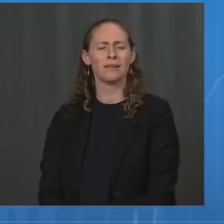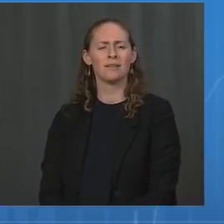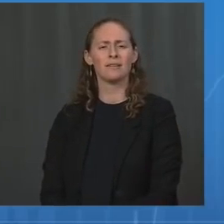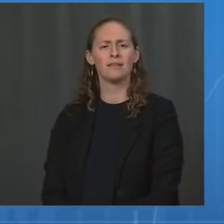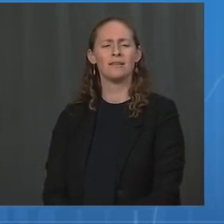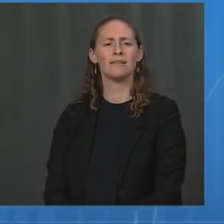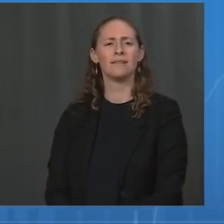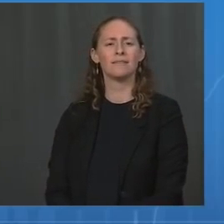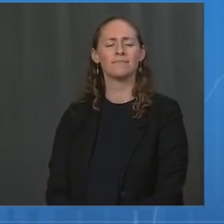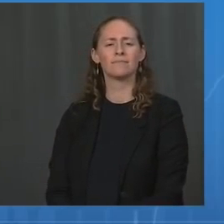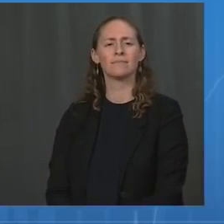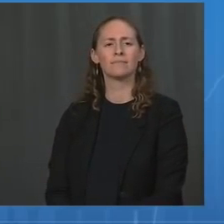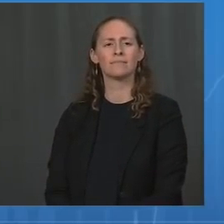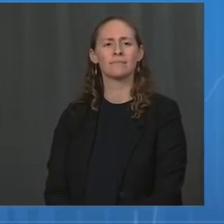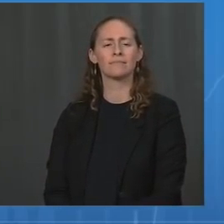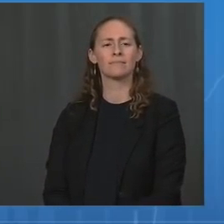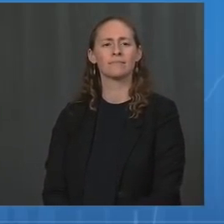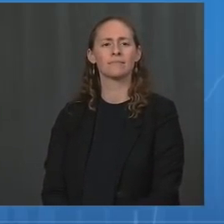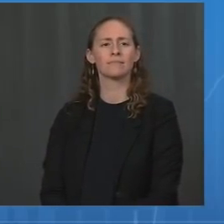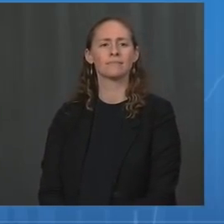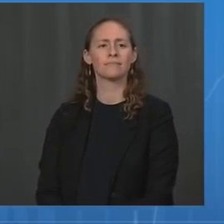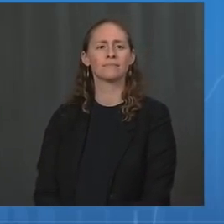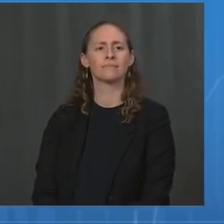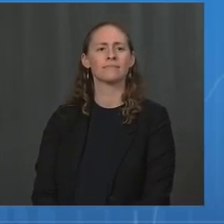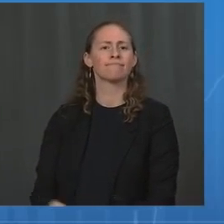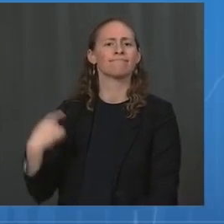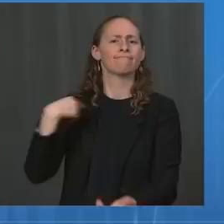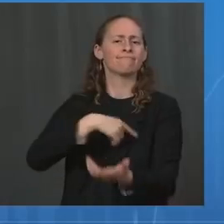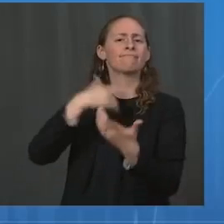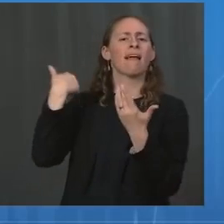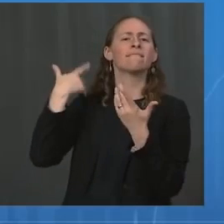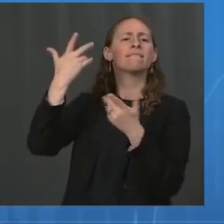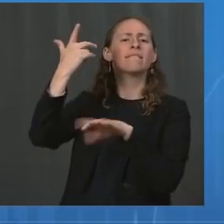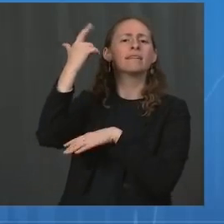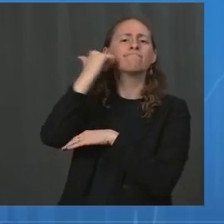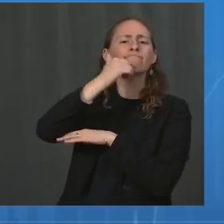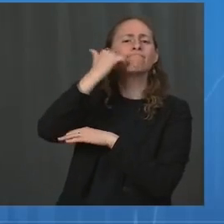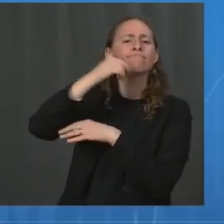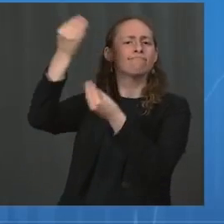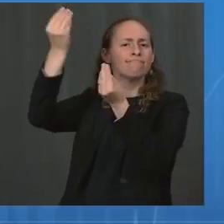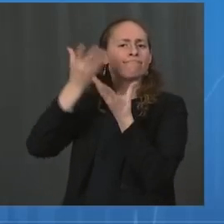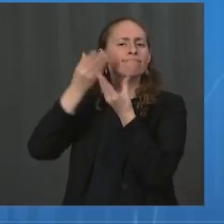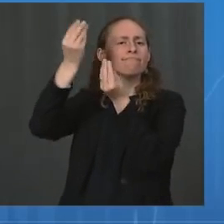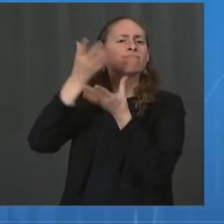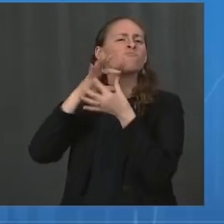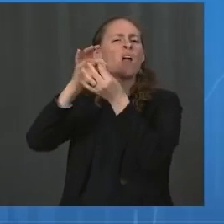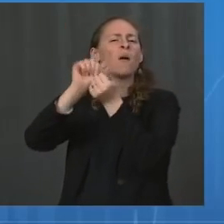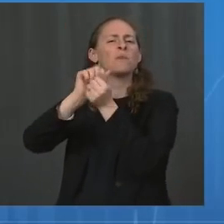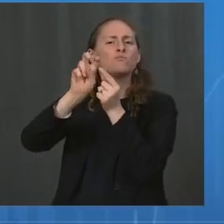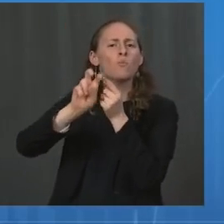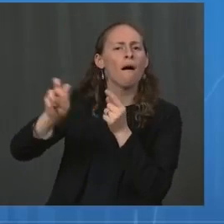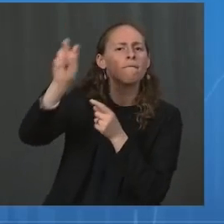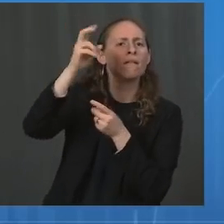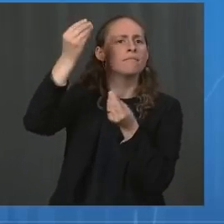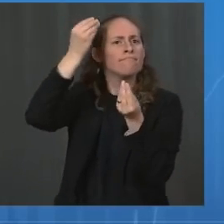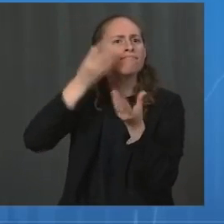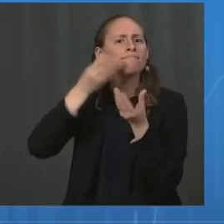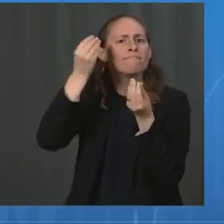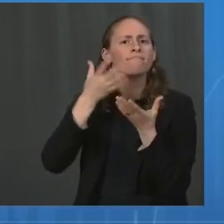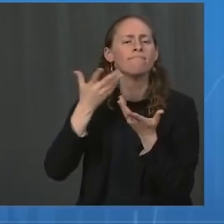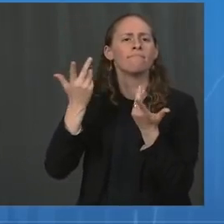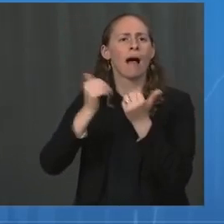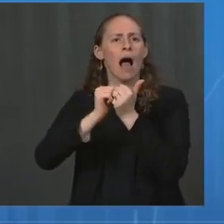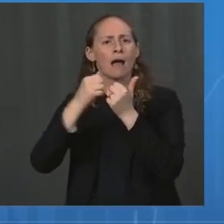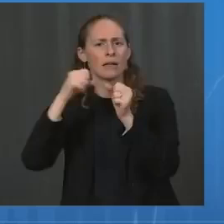and carefully watch those daily. Those look at testing capacity as well as case rates, and we update our